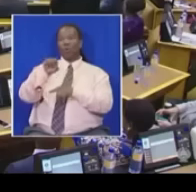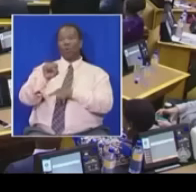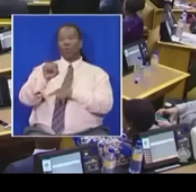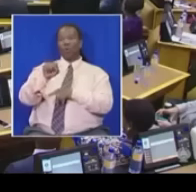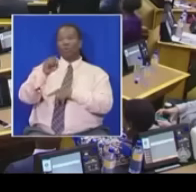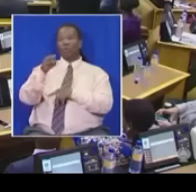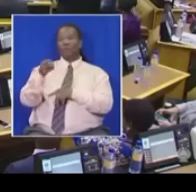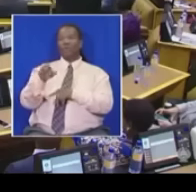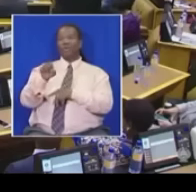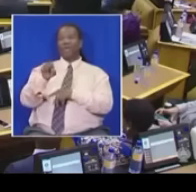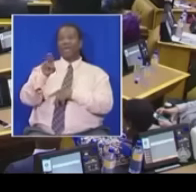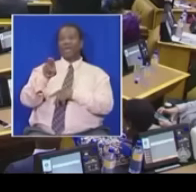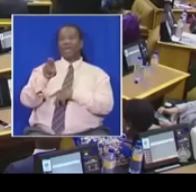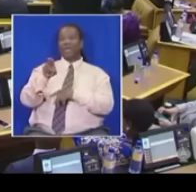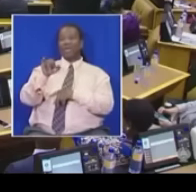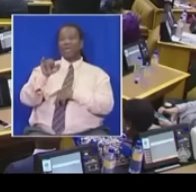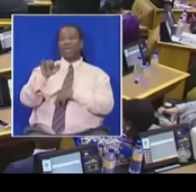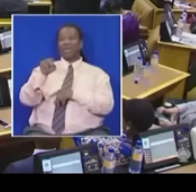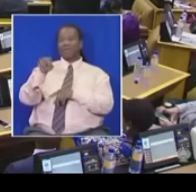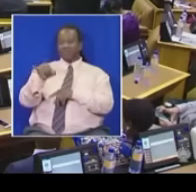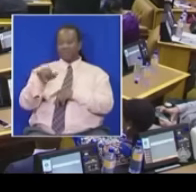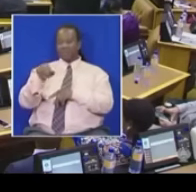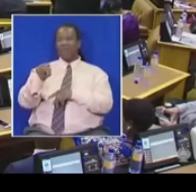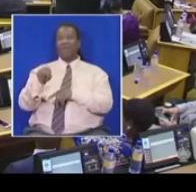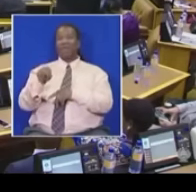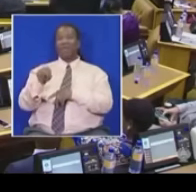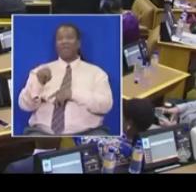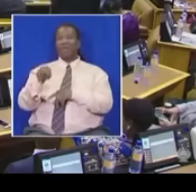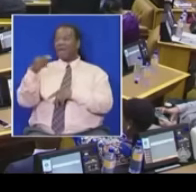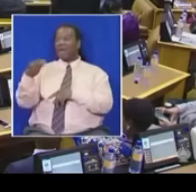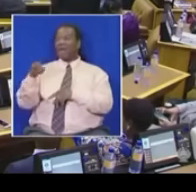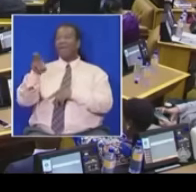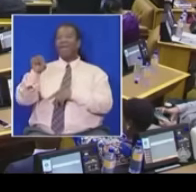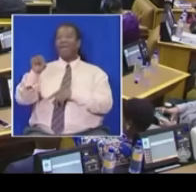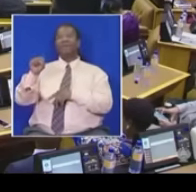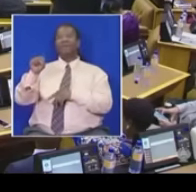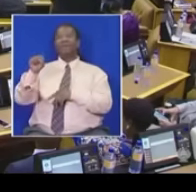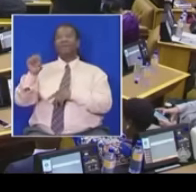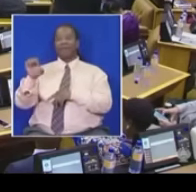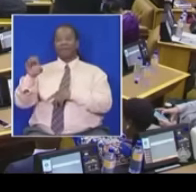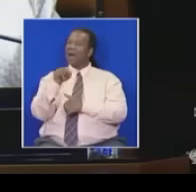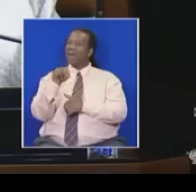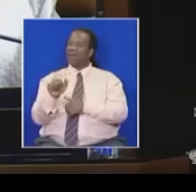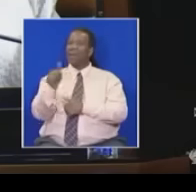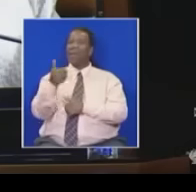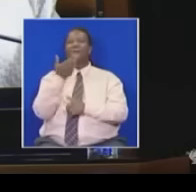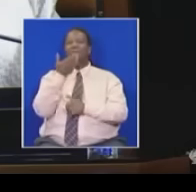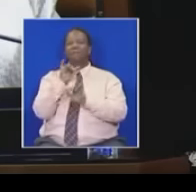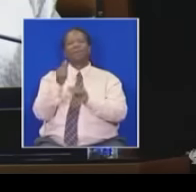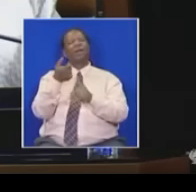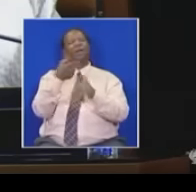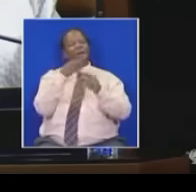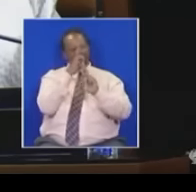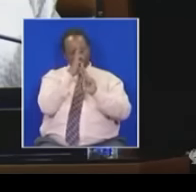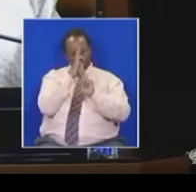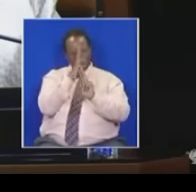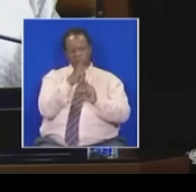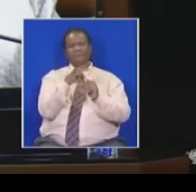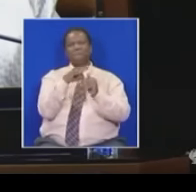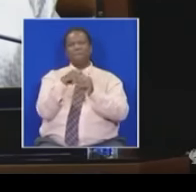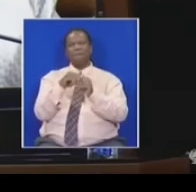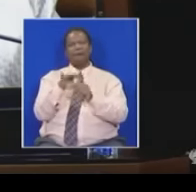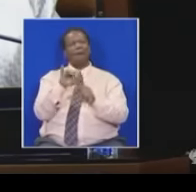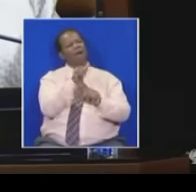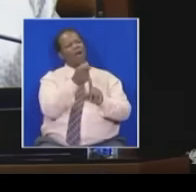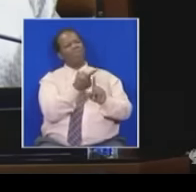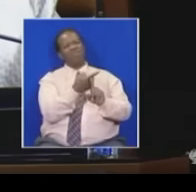That man has broken South Africa and you have broken this Parliament. point of order. Honourable members. Honourable